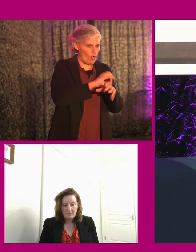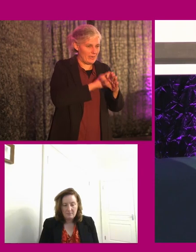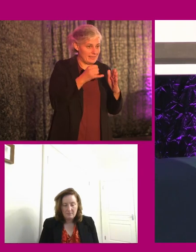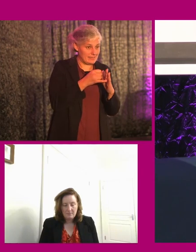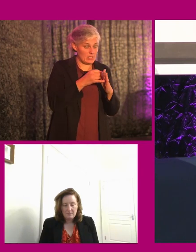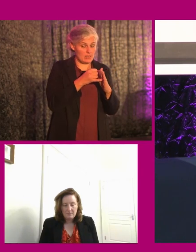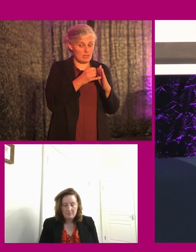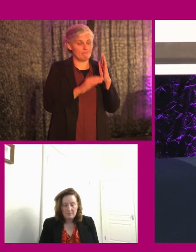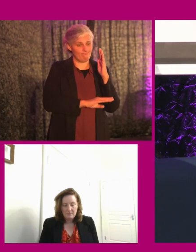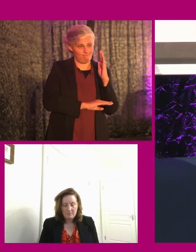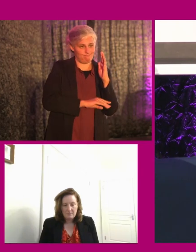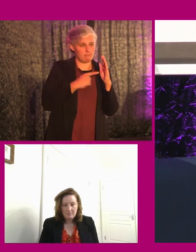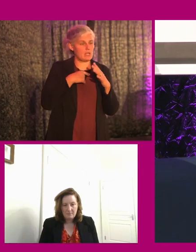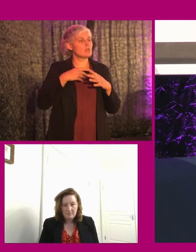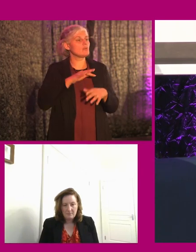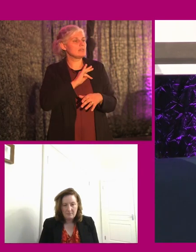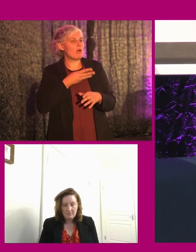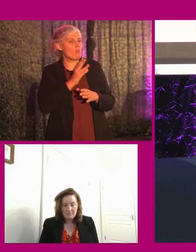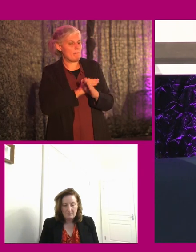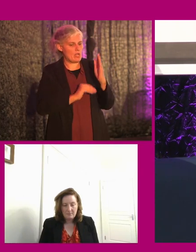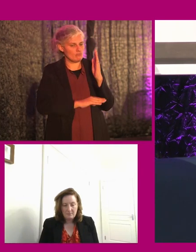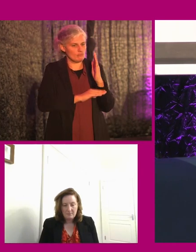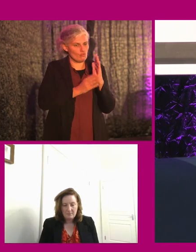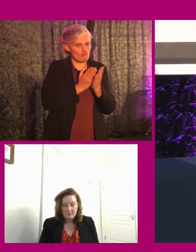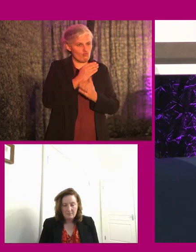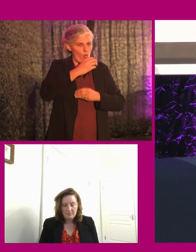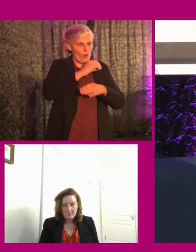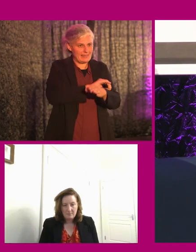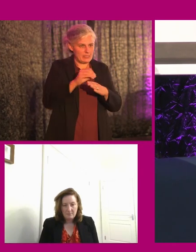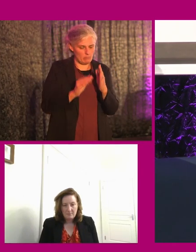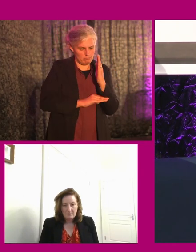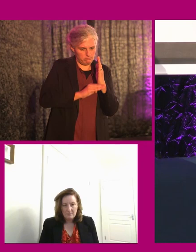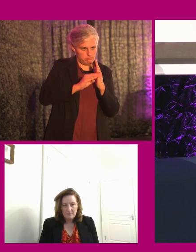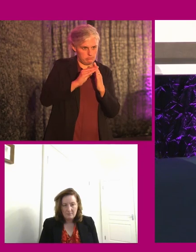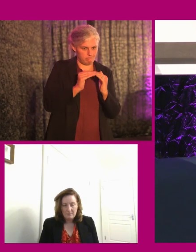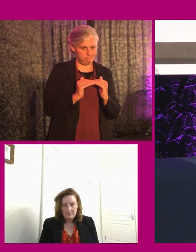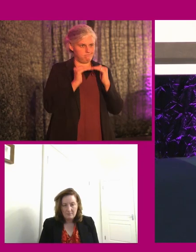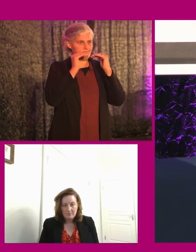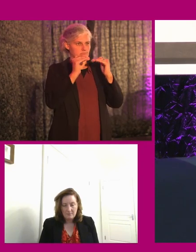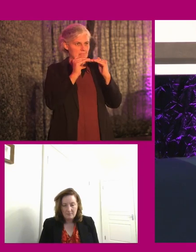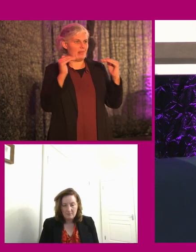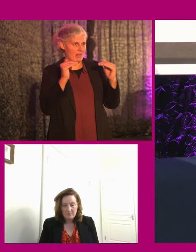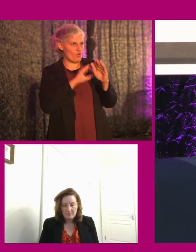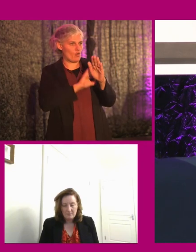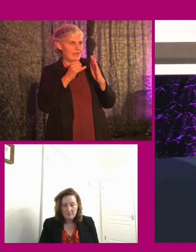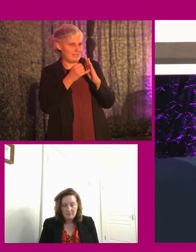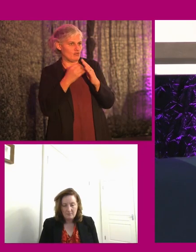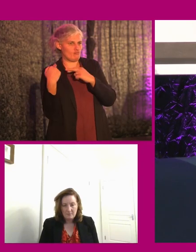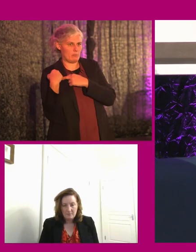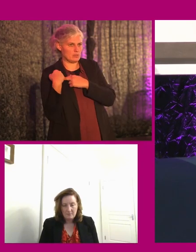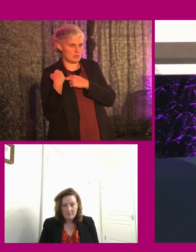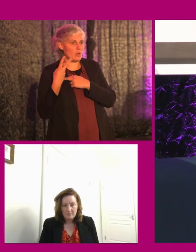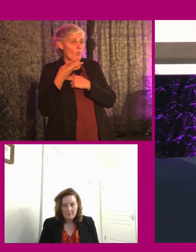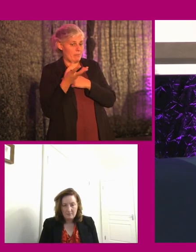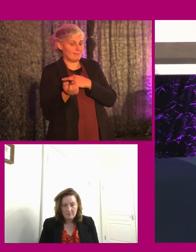in itself would be a proxy for whether they're progressing through the organization into higher level organizational roles, which will be